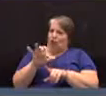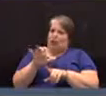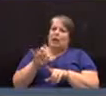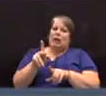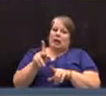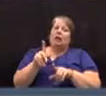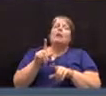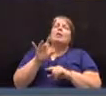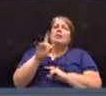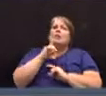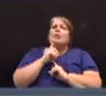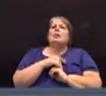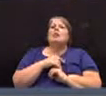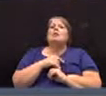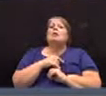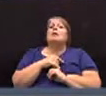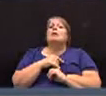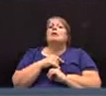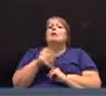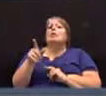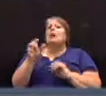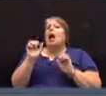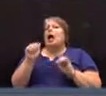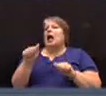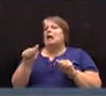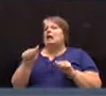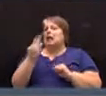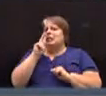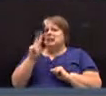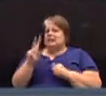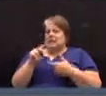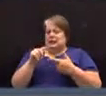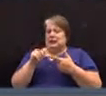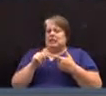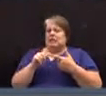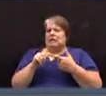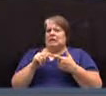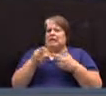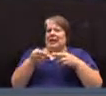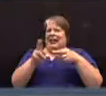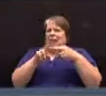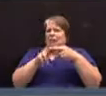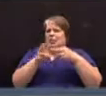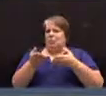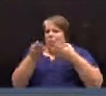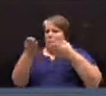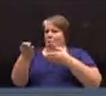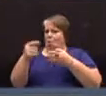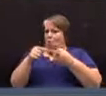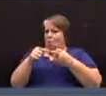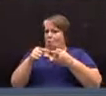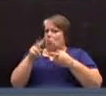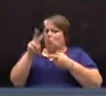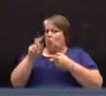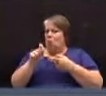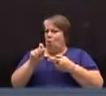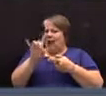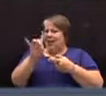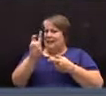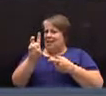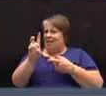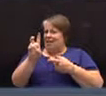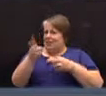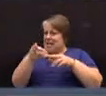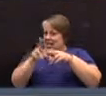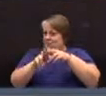Good evening, Mr. Maima. As you can see, the increase being proposed here you see is a 2.87%